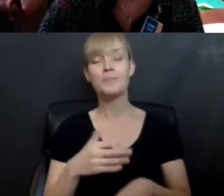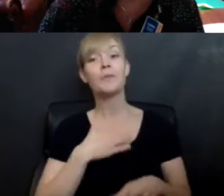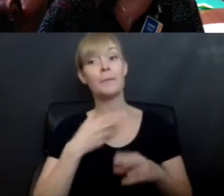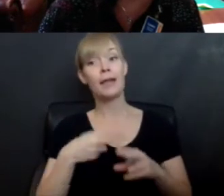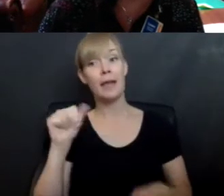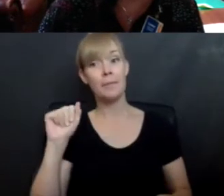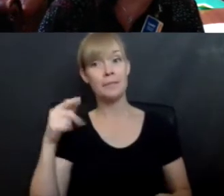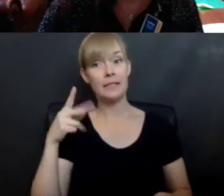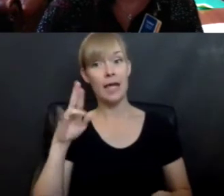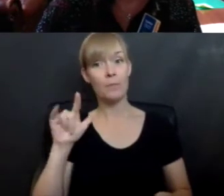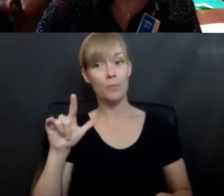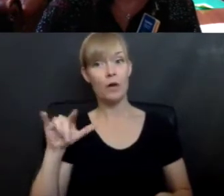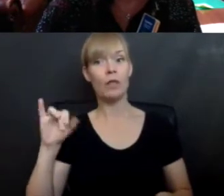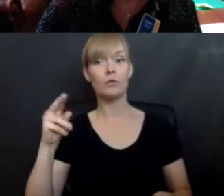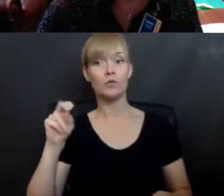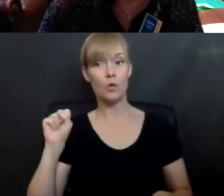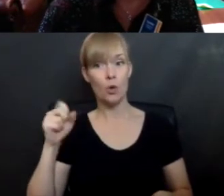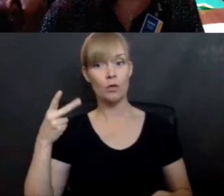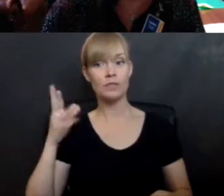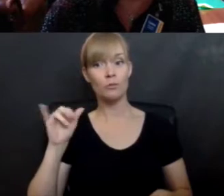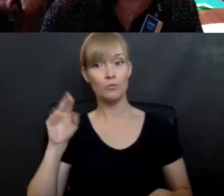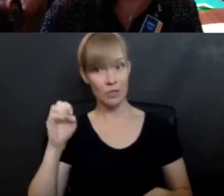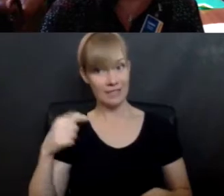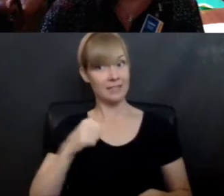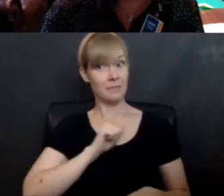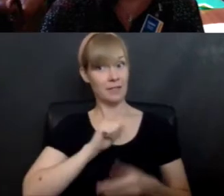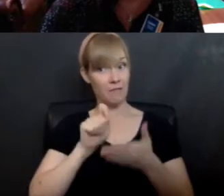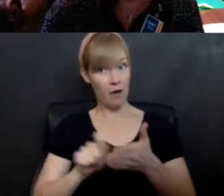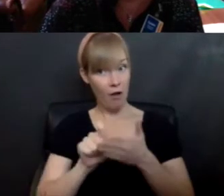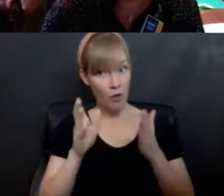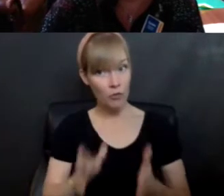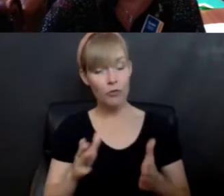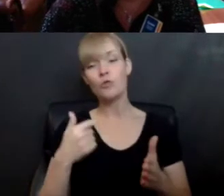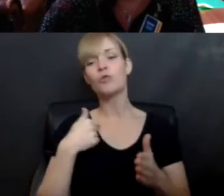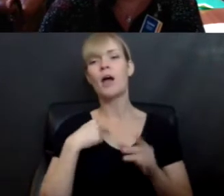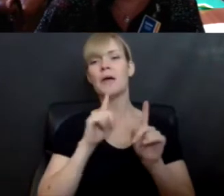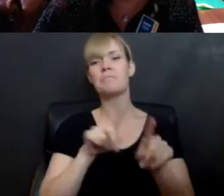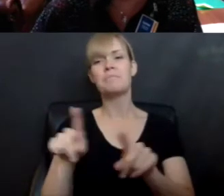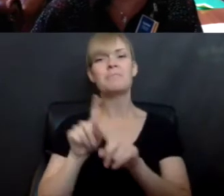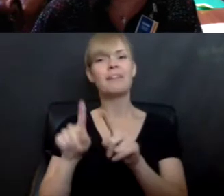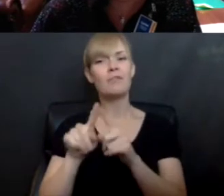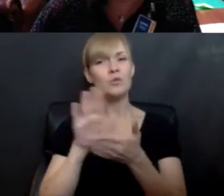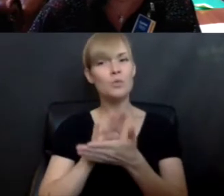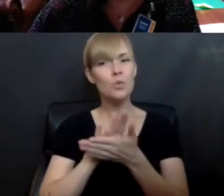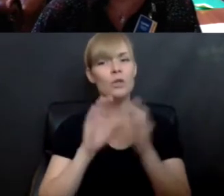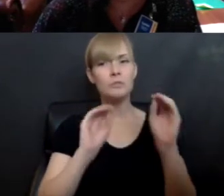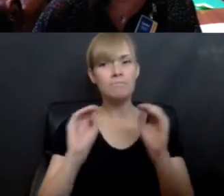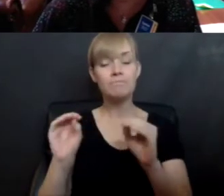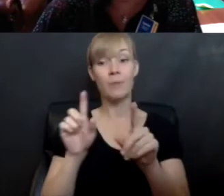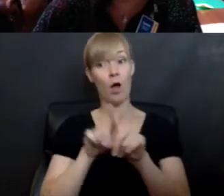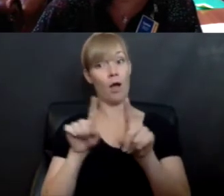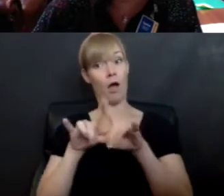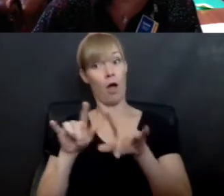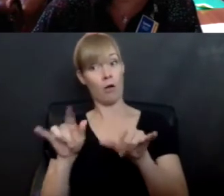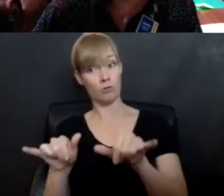Jones Prince. I am an author. I visit a lot of schools for all ages, so kids just like you. I teach college kids how to make